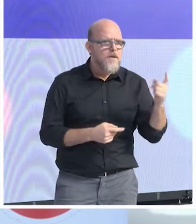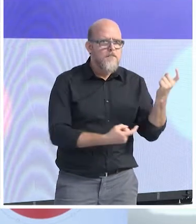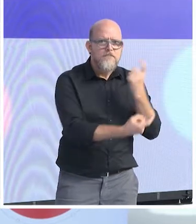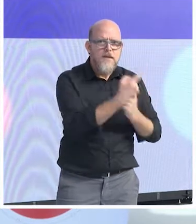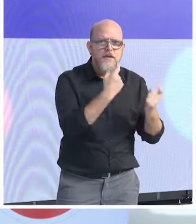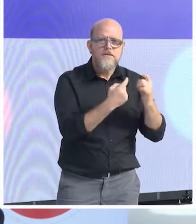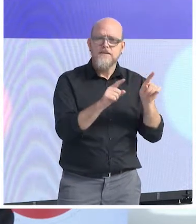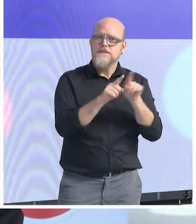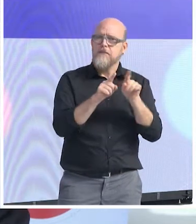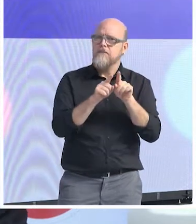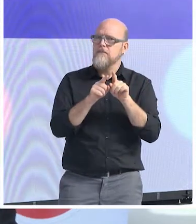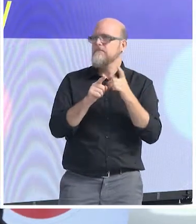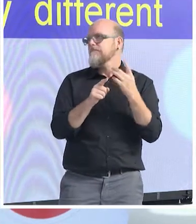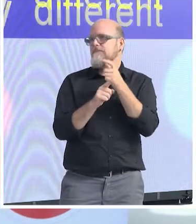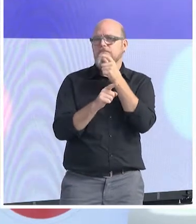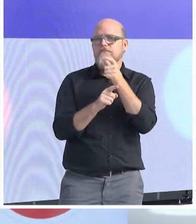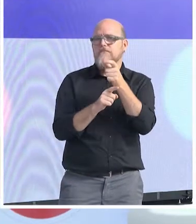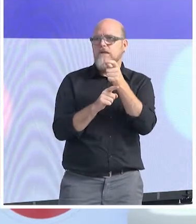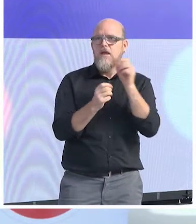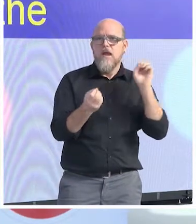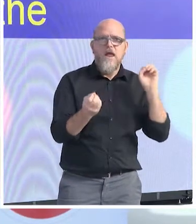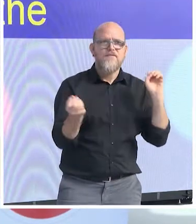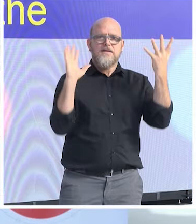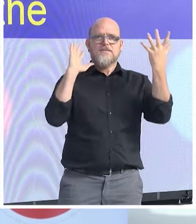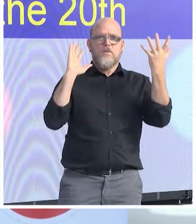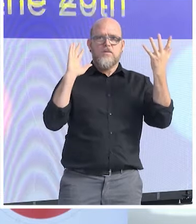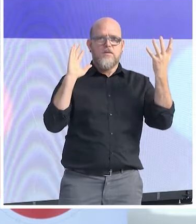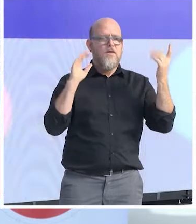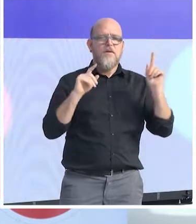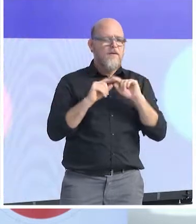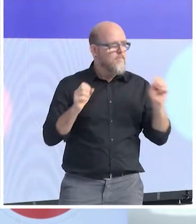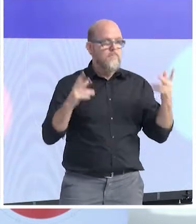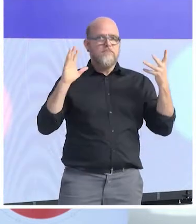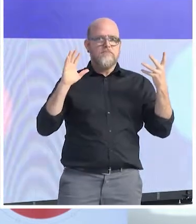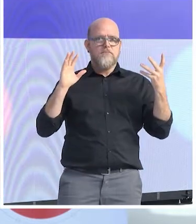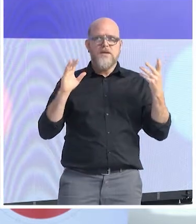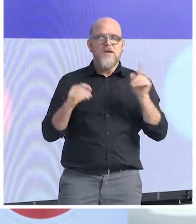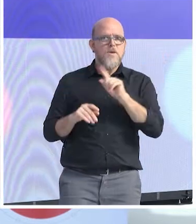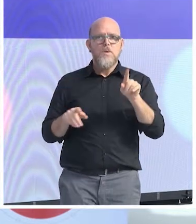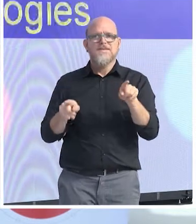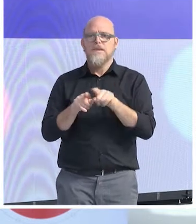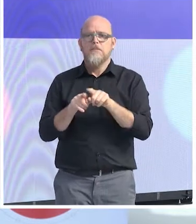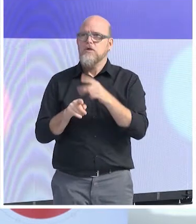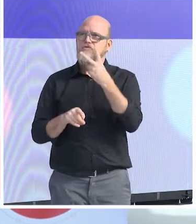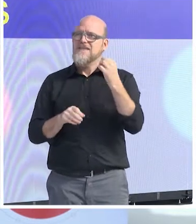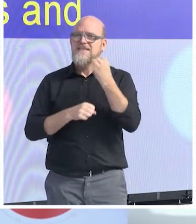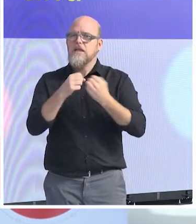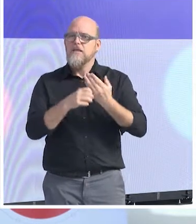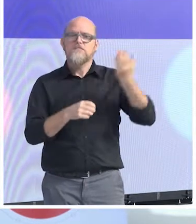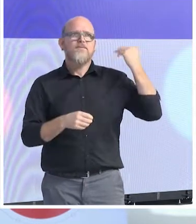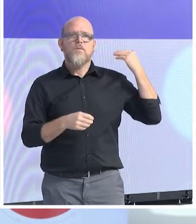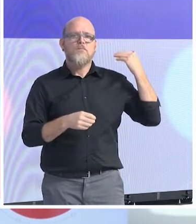it's very different than the revolution of the 20th century that have ideologies that basically have this and that. Because what people discovered is today